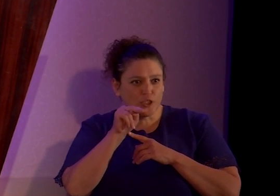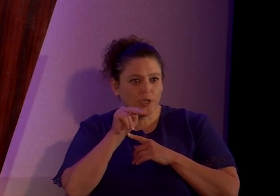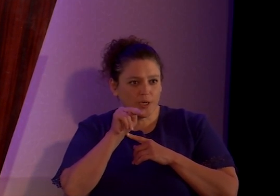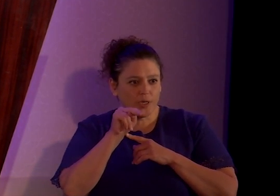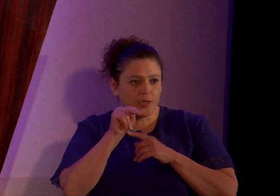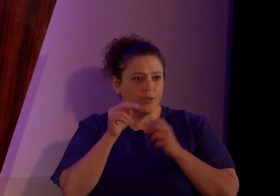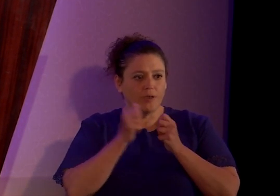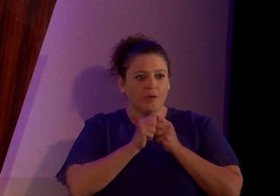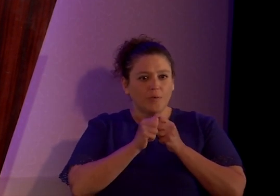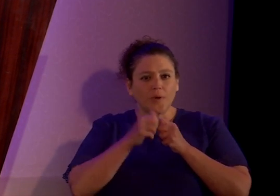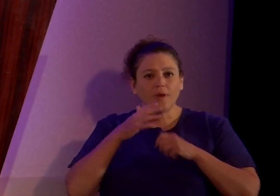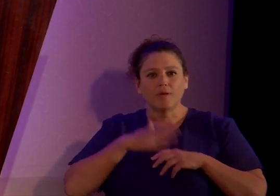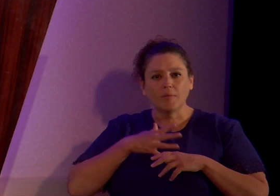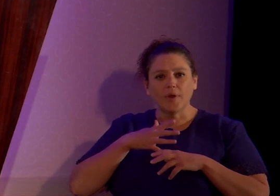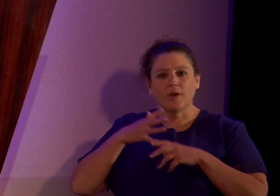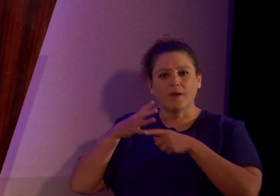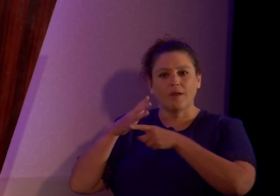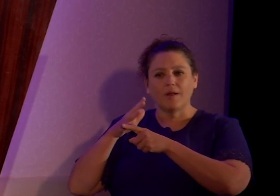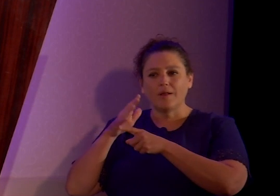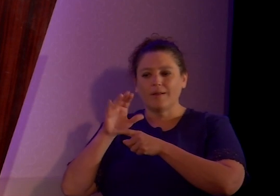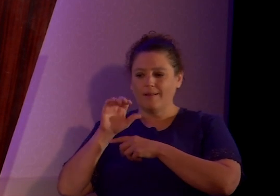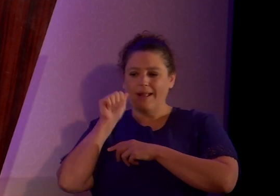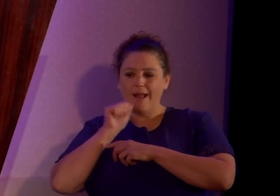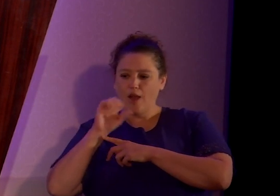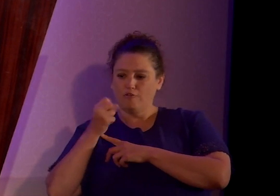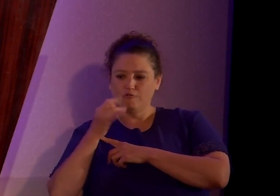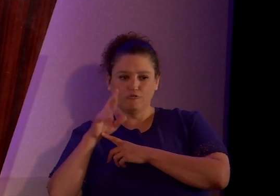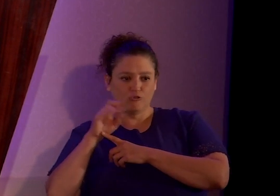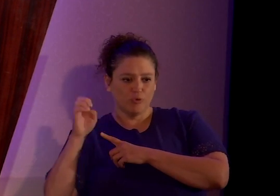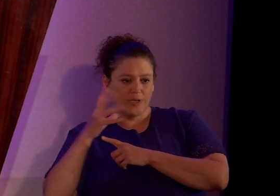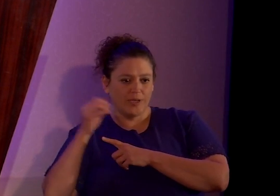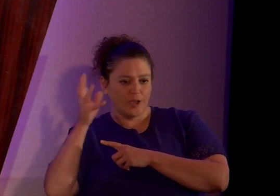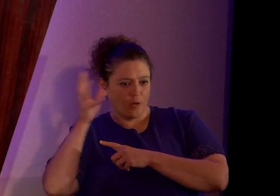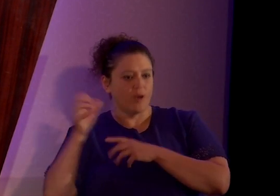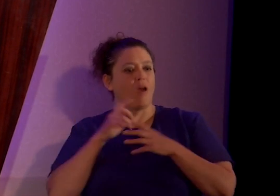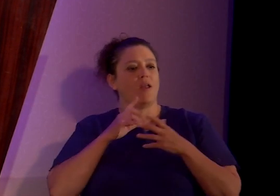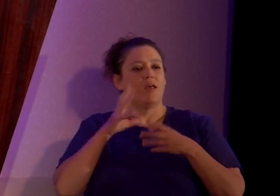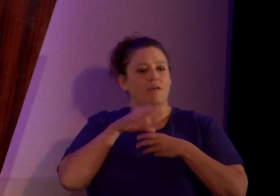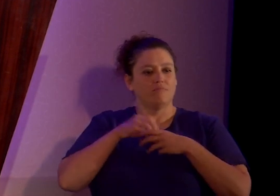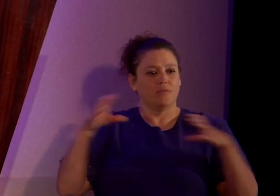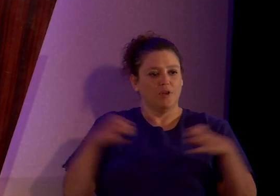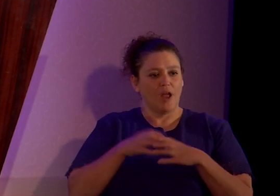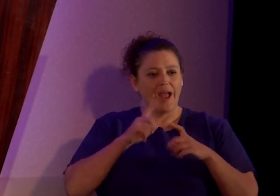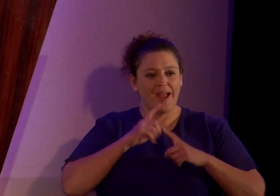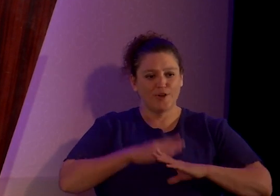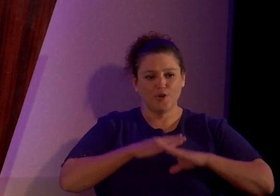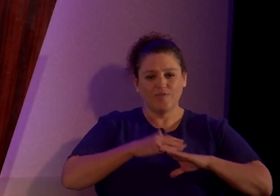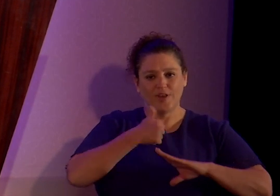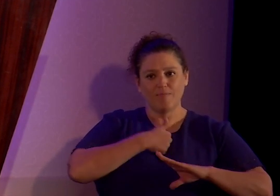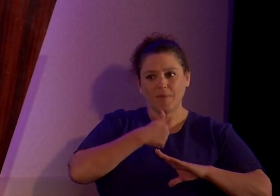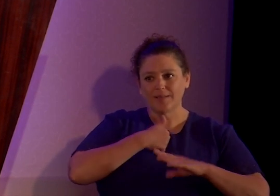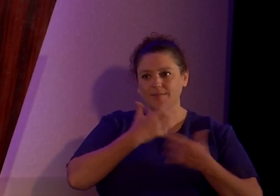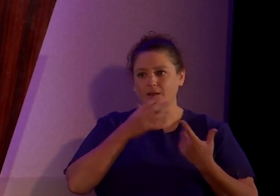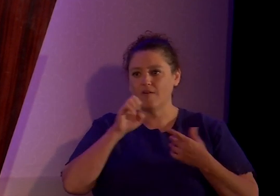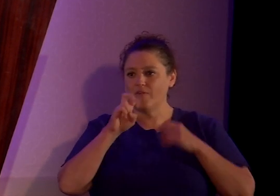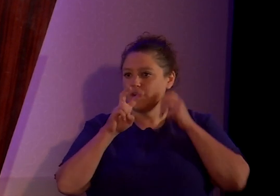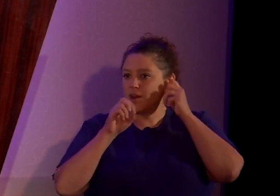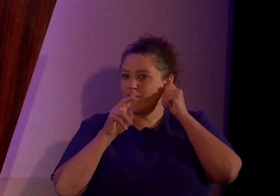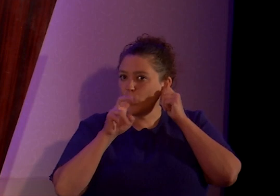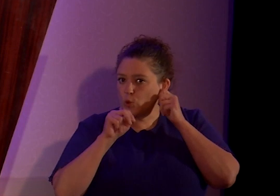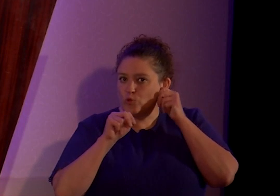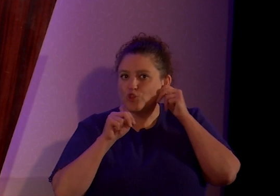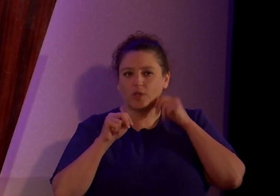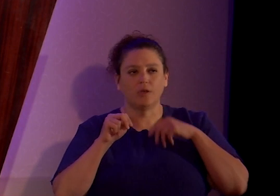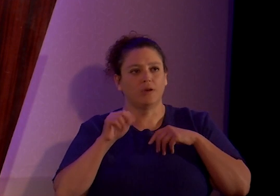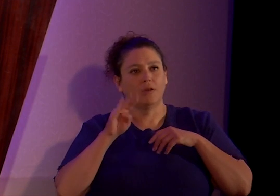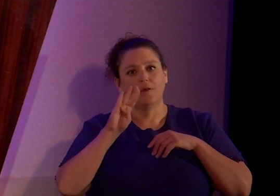and Shree and where I had to defend myself, defend evolution and the Big Bang and, you know, stuff that